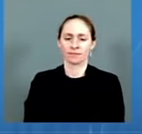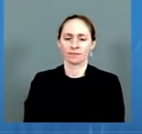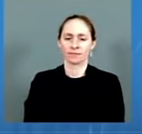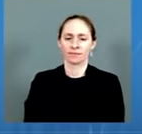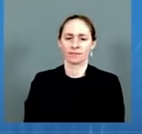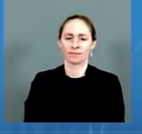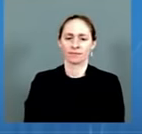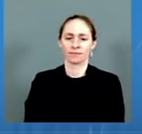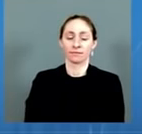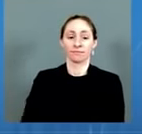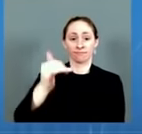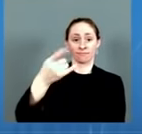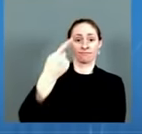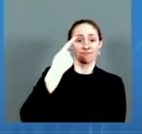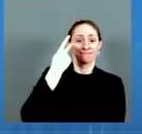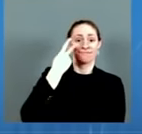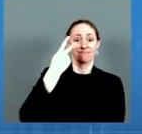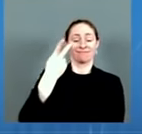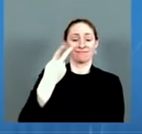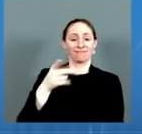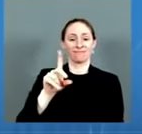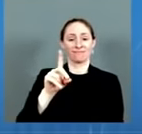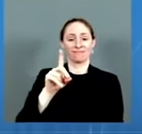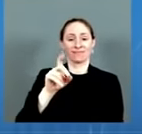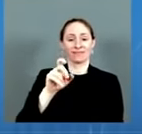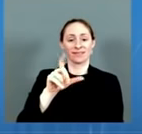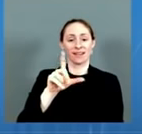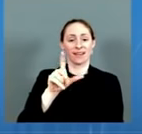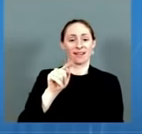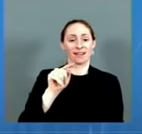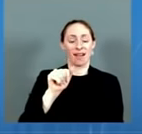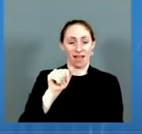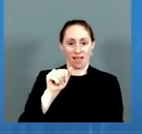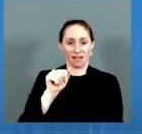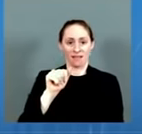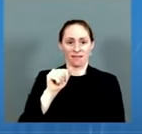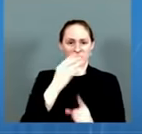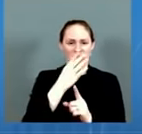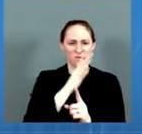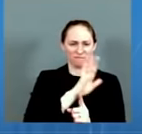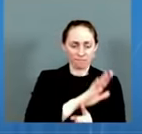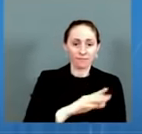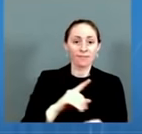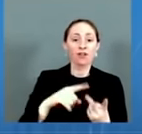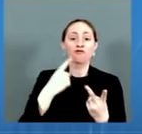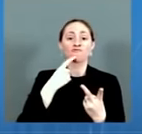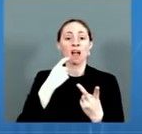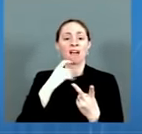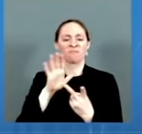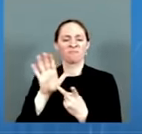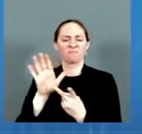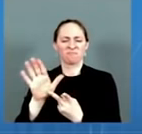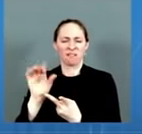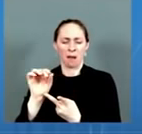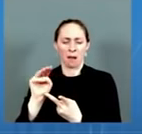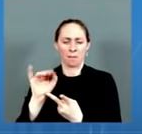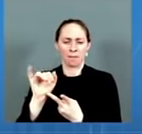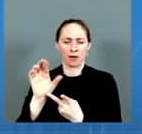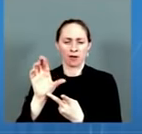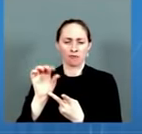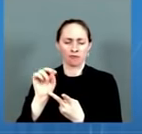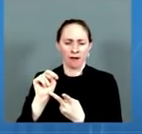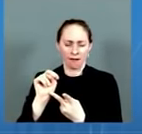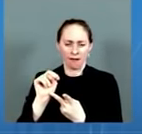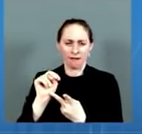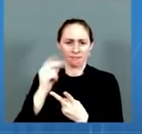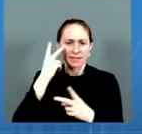look at the times since the vaccine was given measured in weeks. However, when you